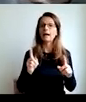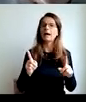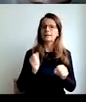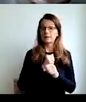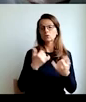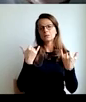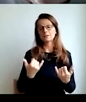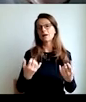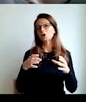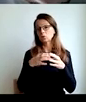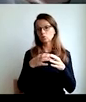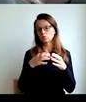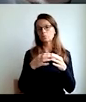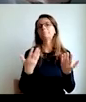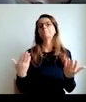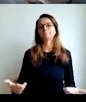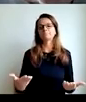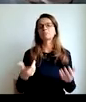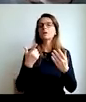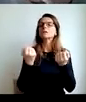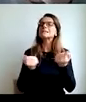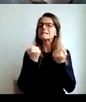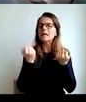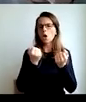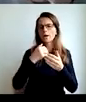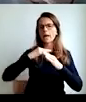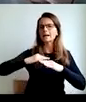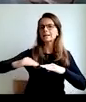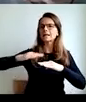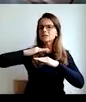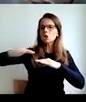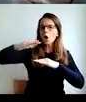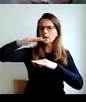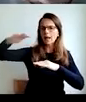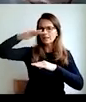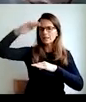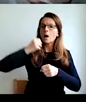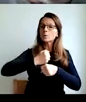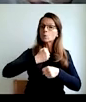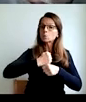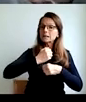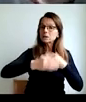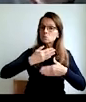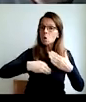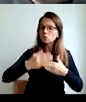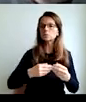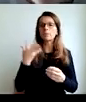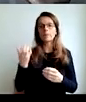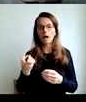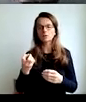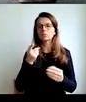And this leads us to a modern society, deeply divided society, difference between